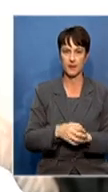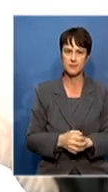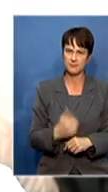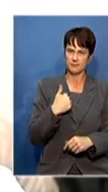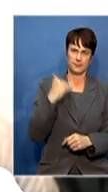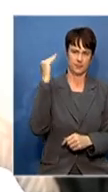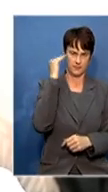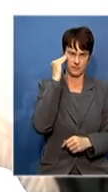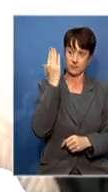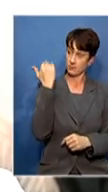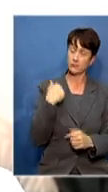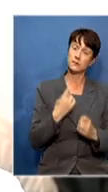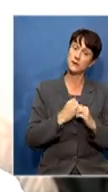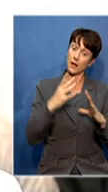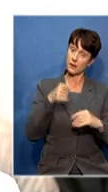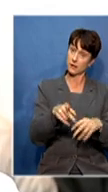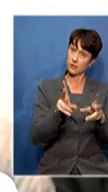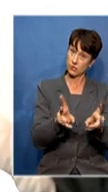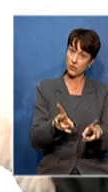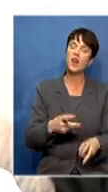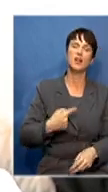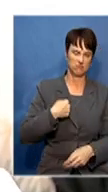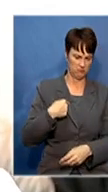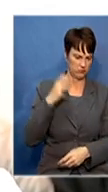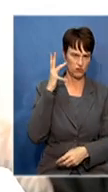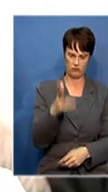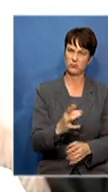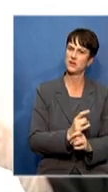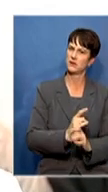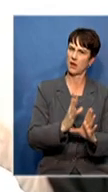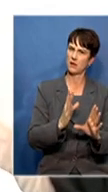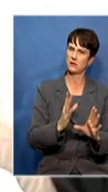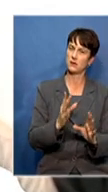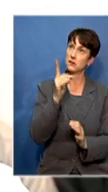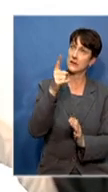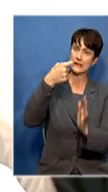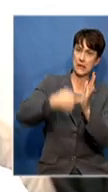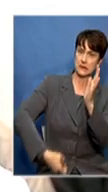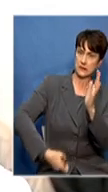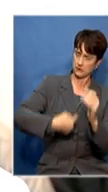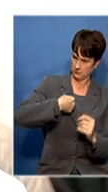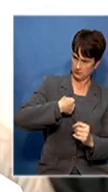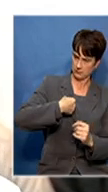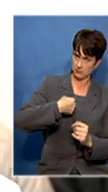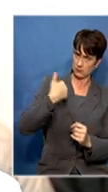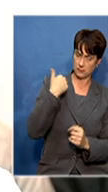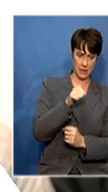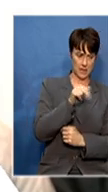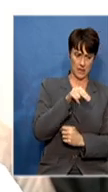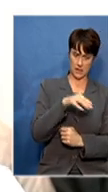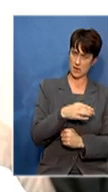that we are going to be dealt with. We were never served a tax bill when we were in the ANC.